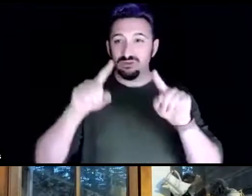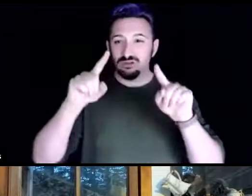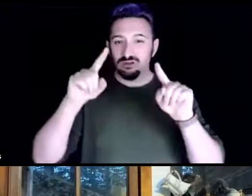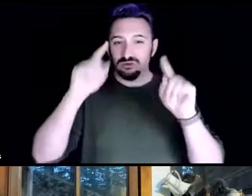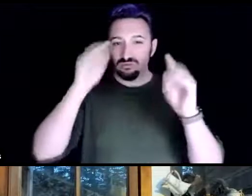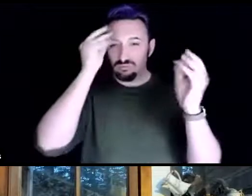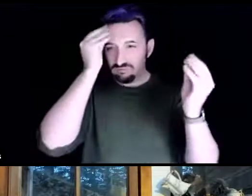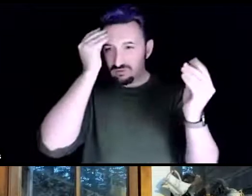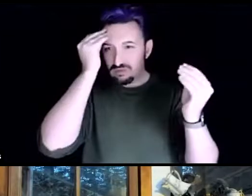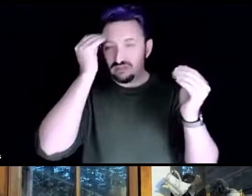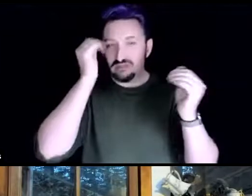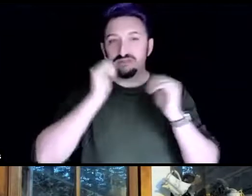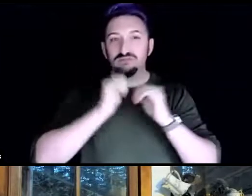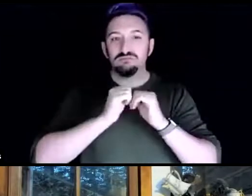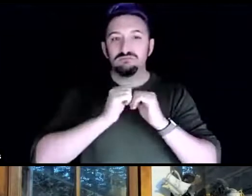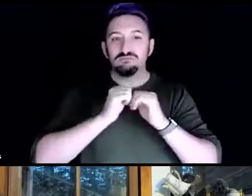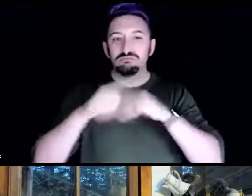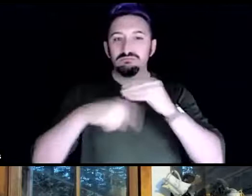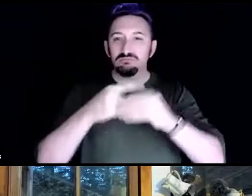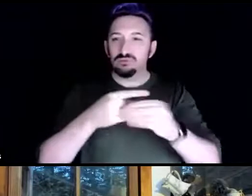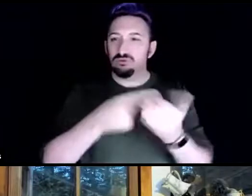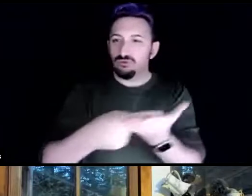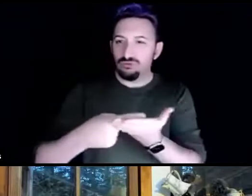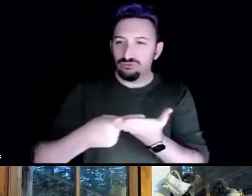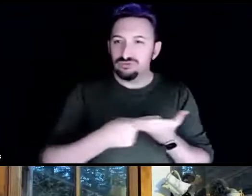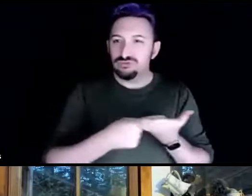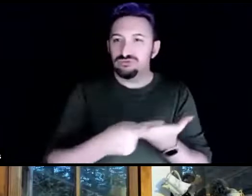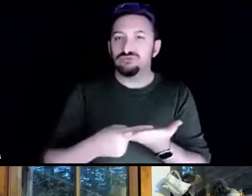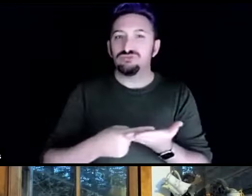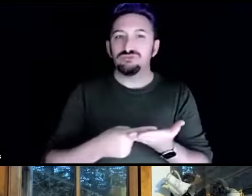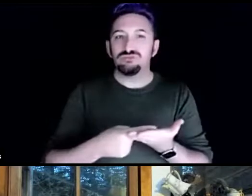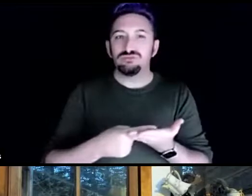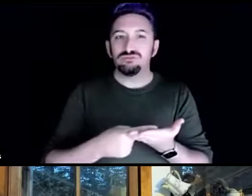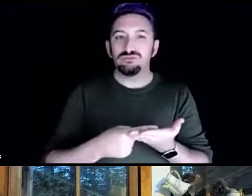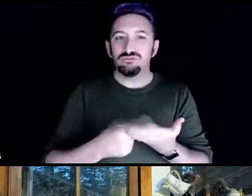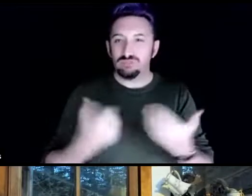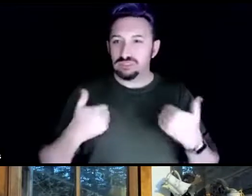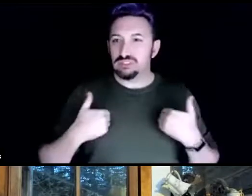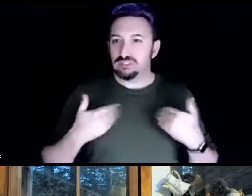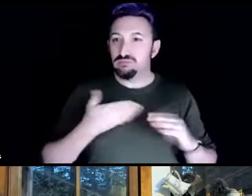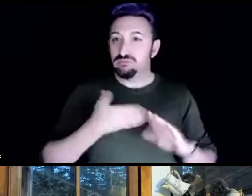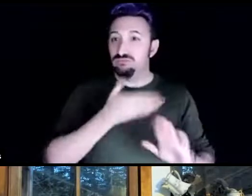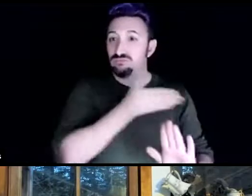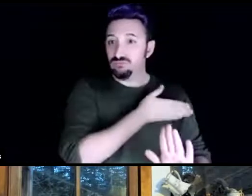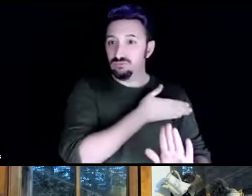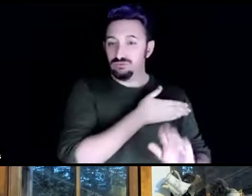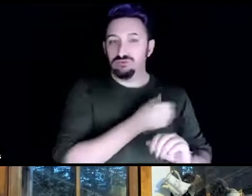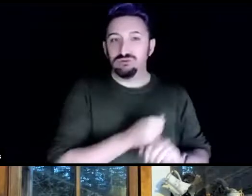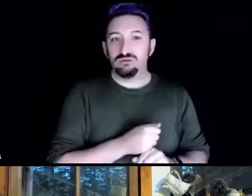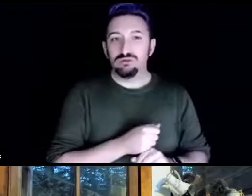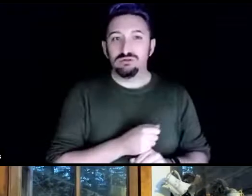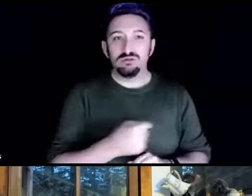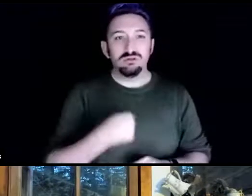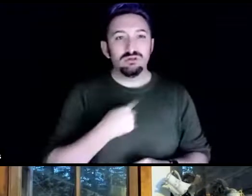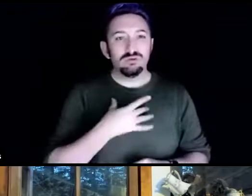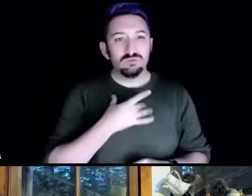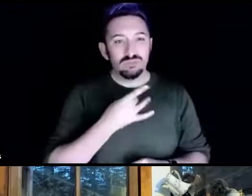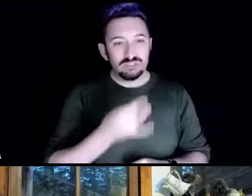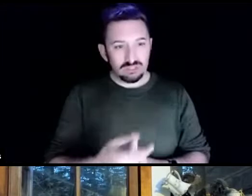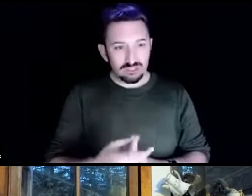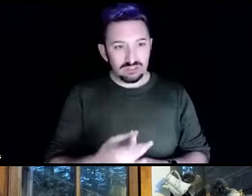previous, share that beyond